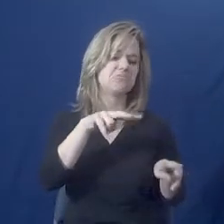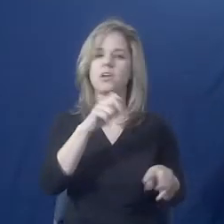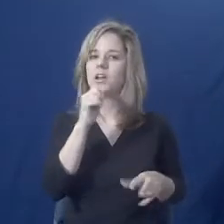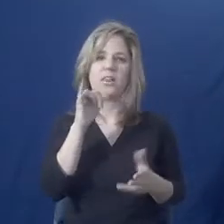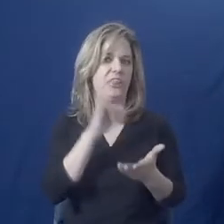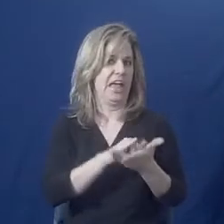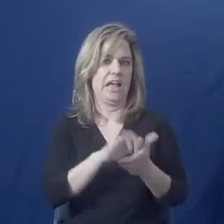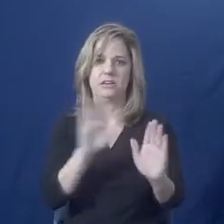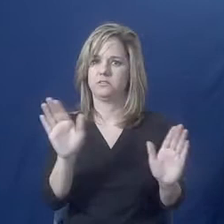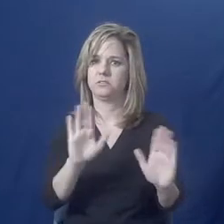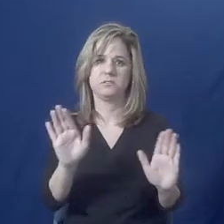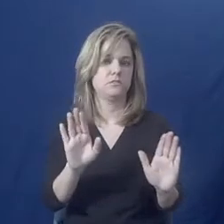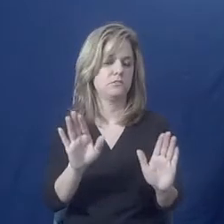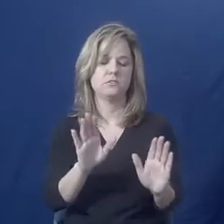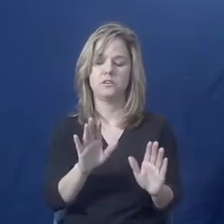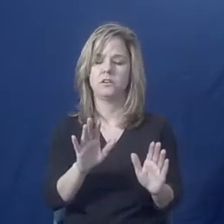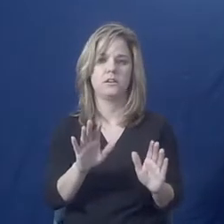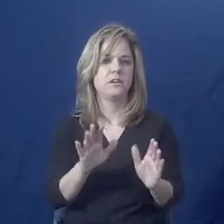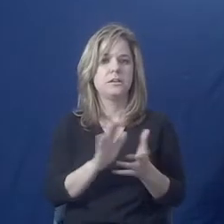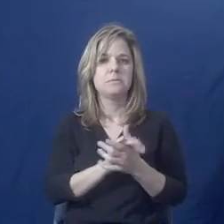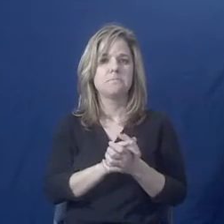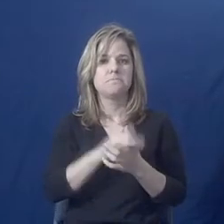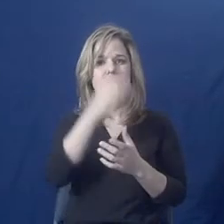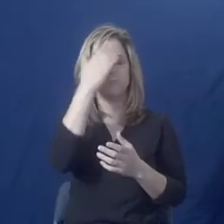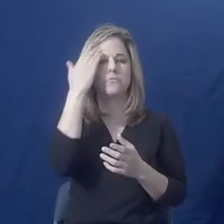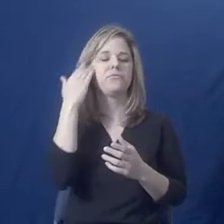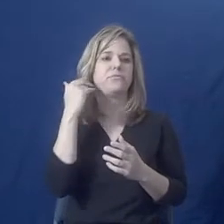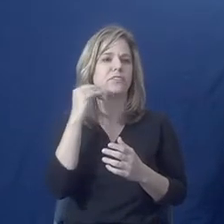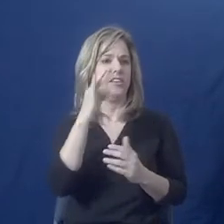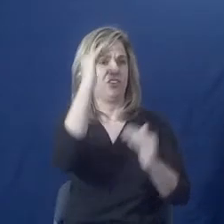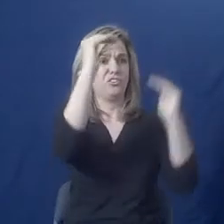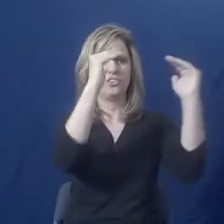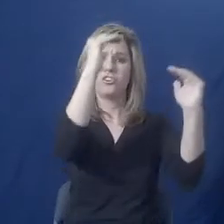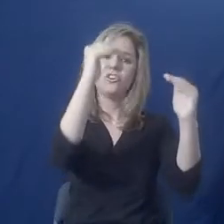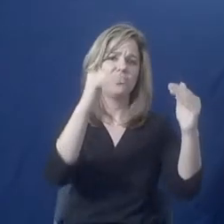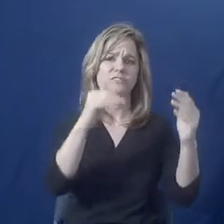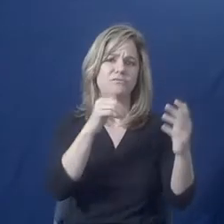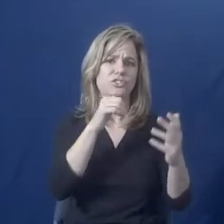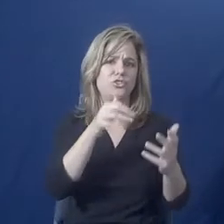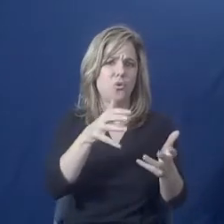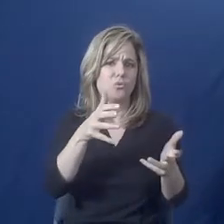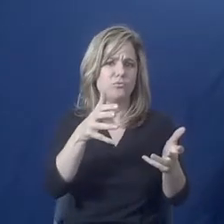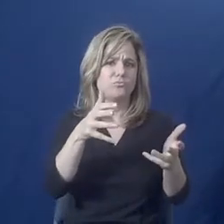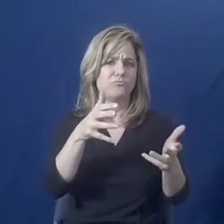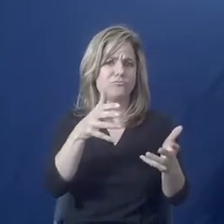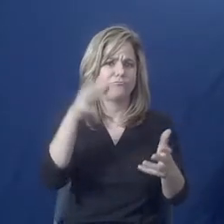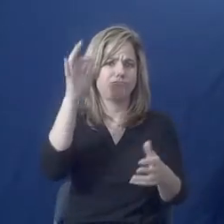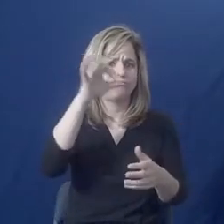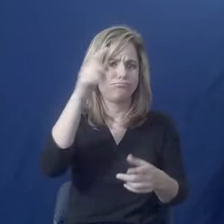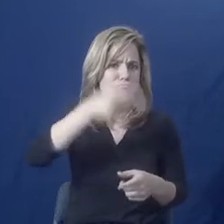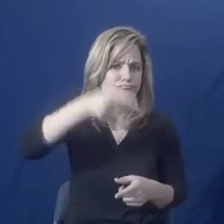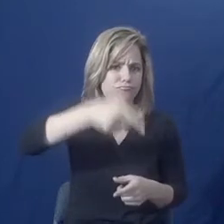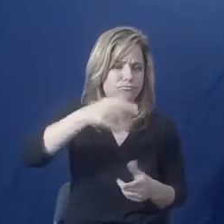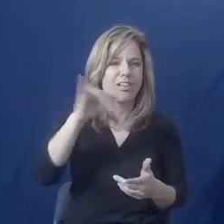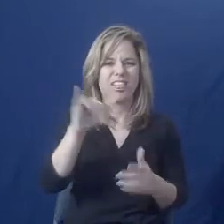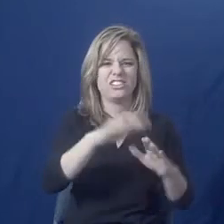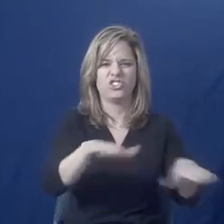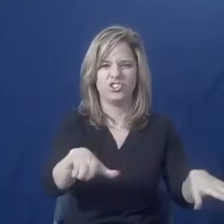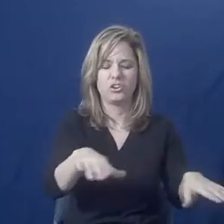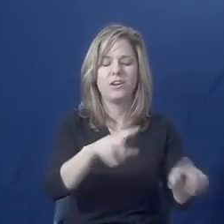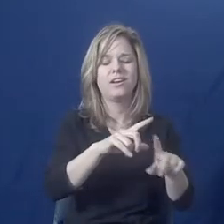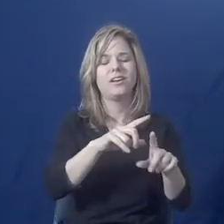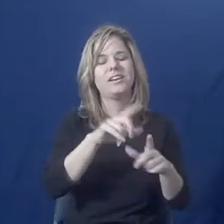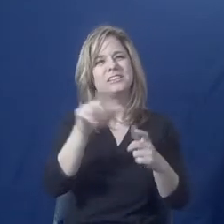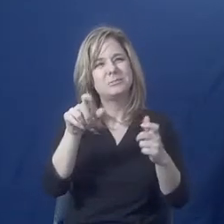You shouldn't talk to people, you know, adults like their children. But especially in the domestic